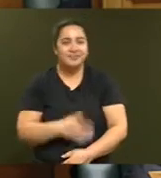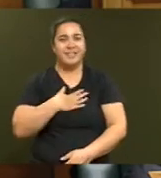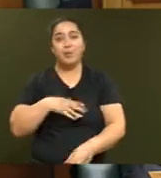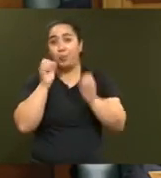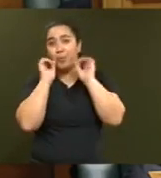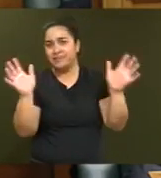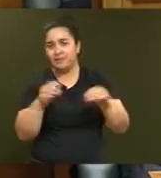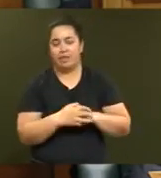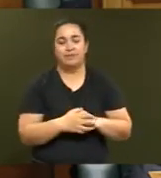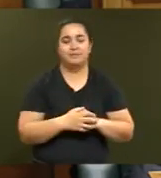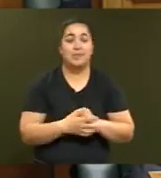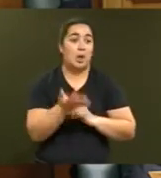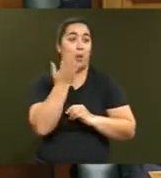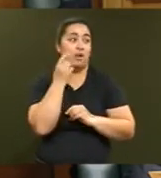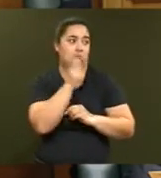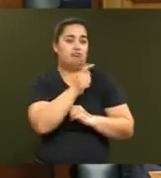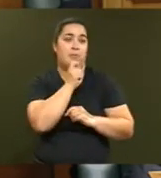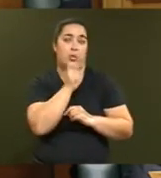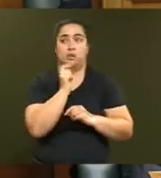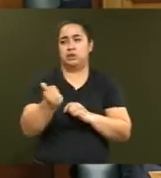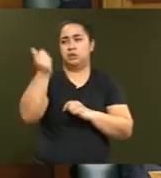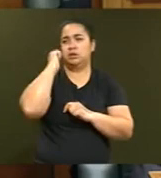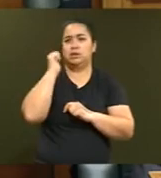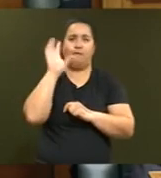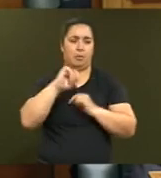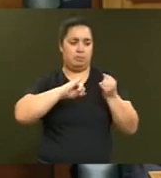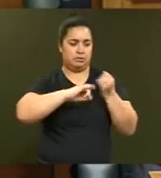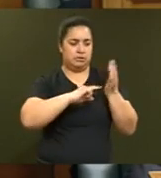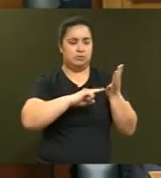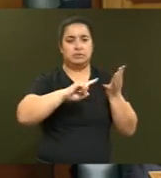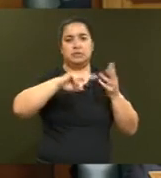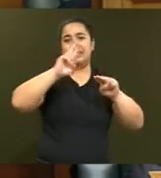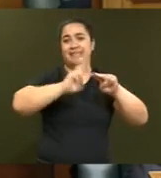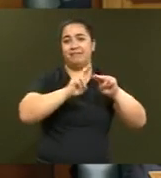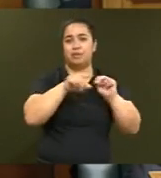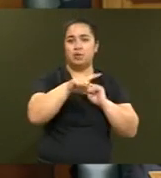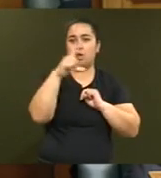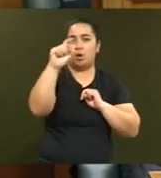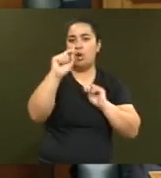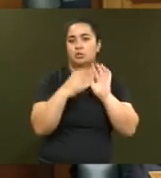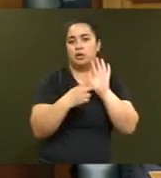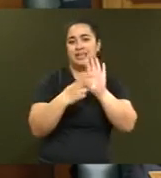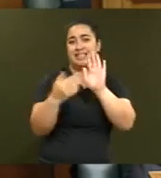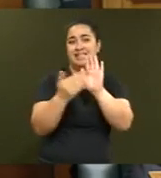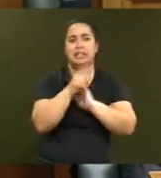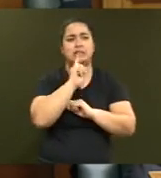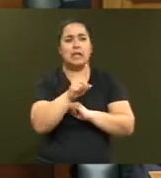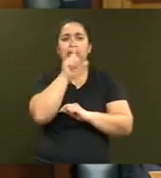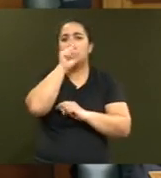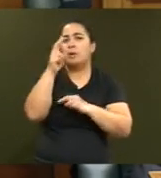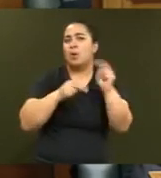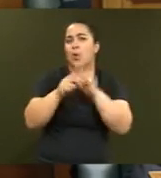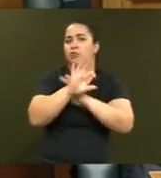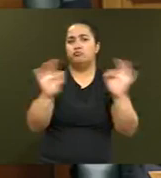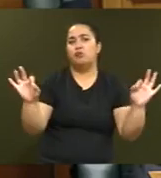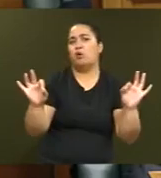When he was reported yesterday by Stuff.co.nz stating that KiwiBuild is not at risk of cost overruns